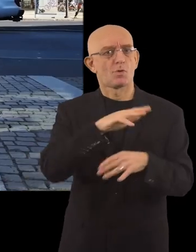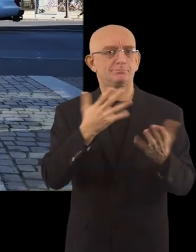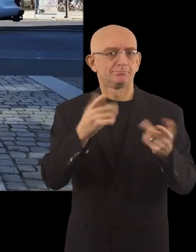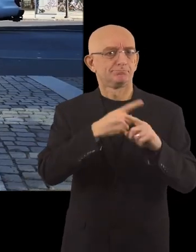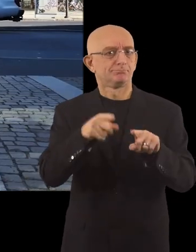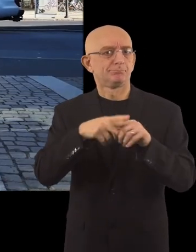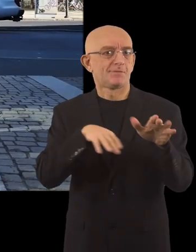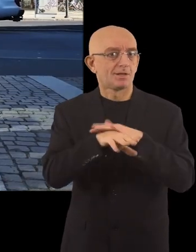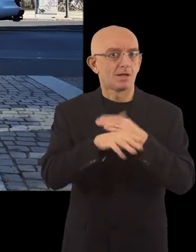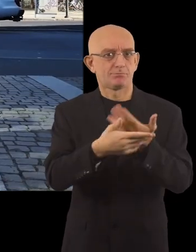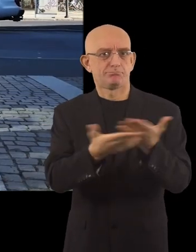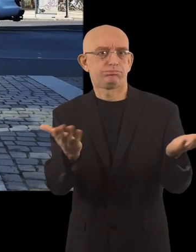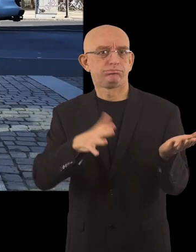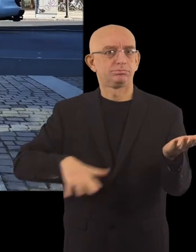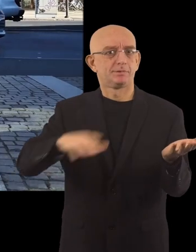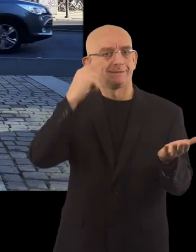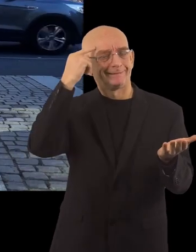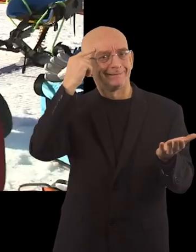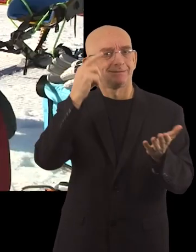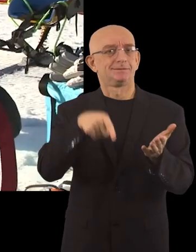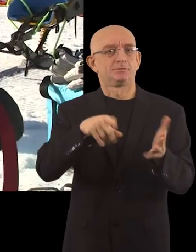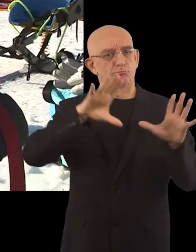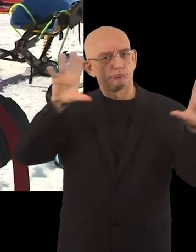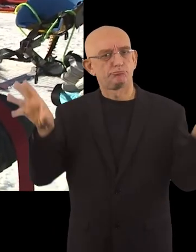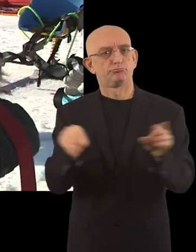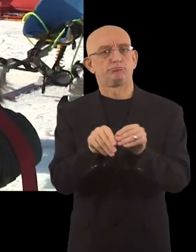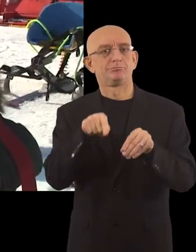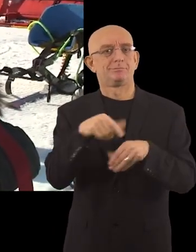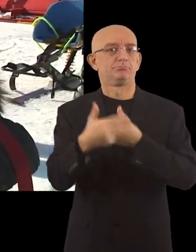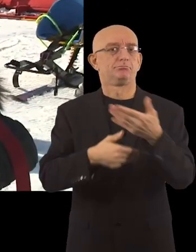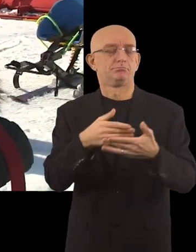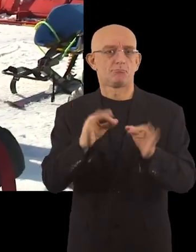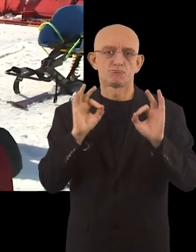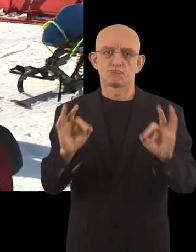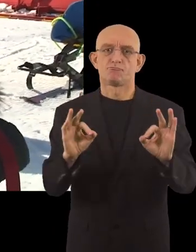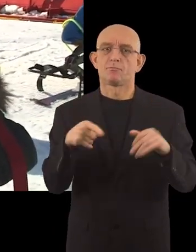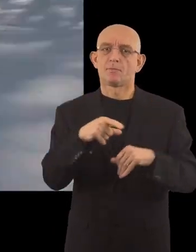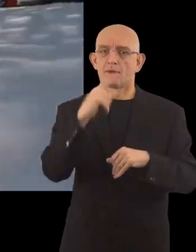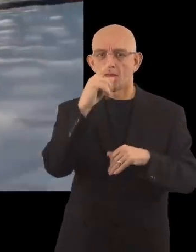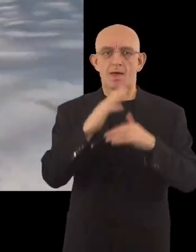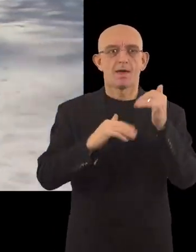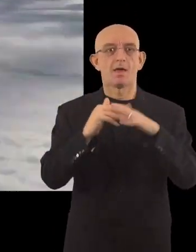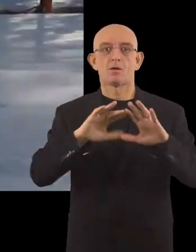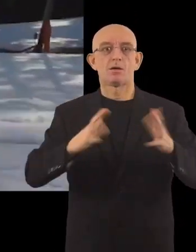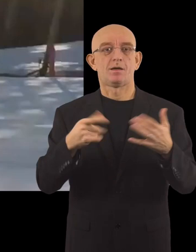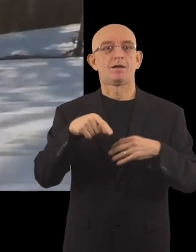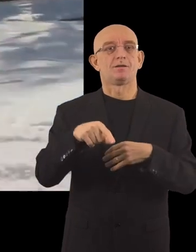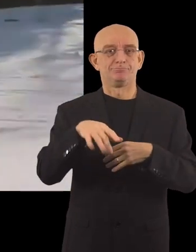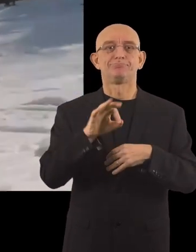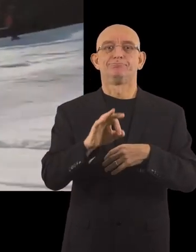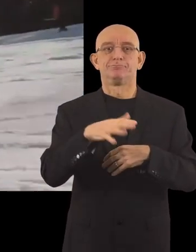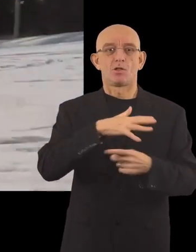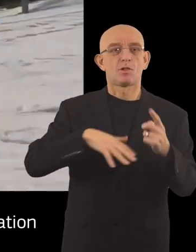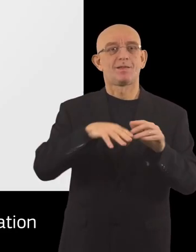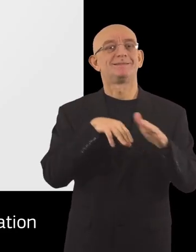accessibility issues that others face. This all-encompassing approach has even encouraged the creation of a local Access